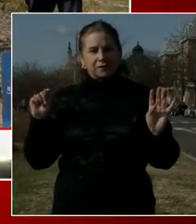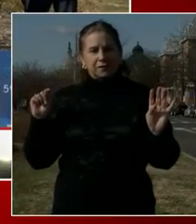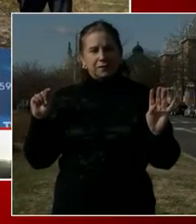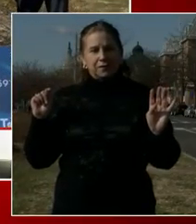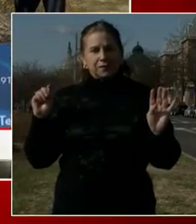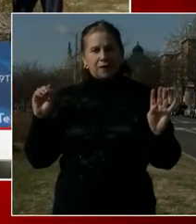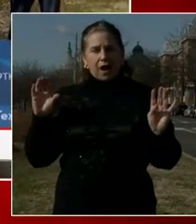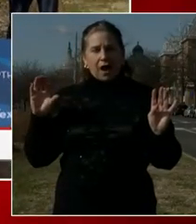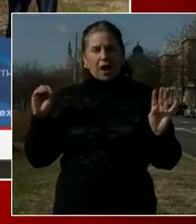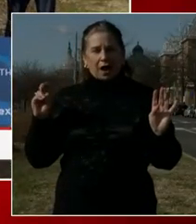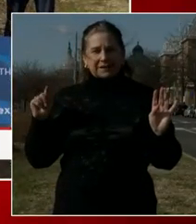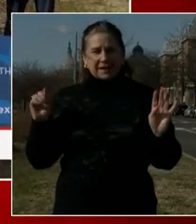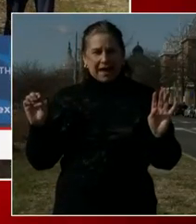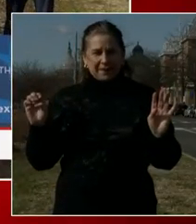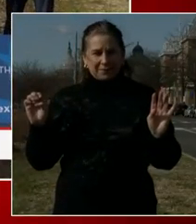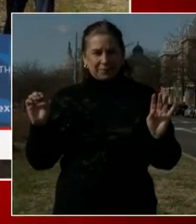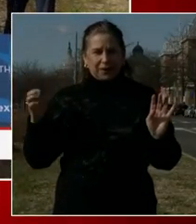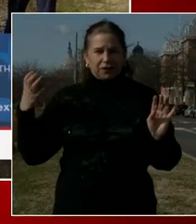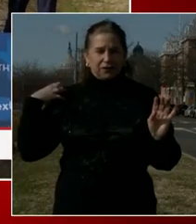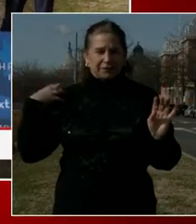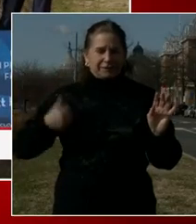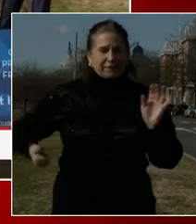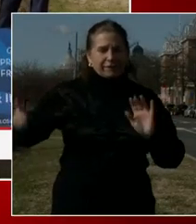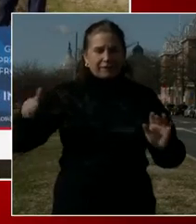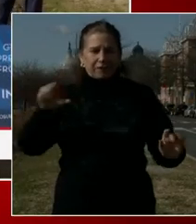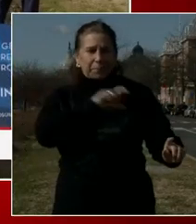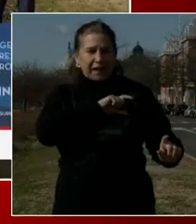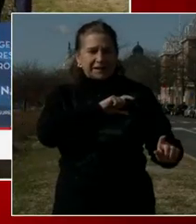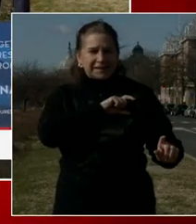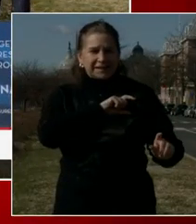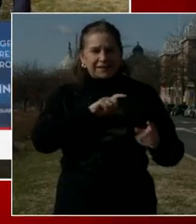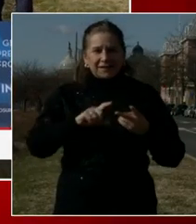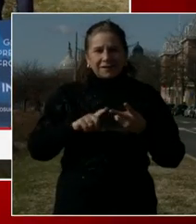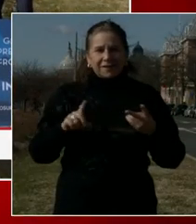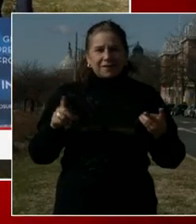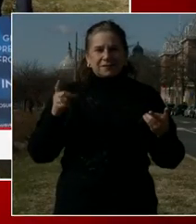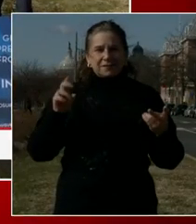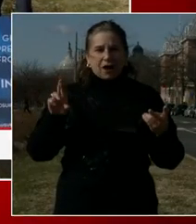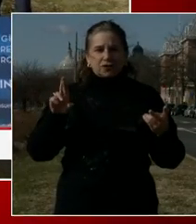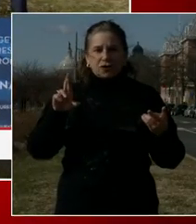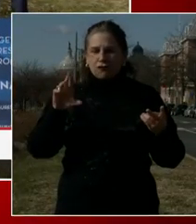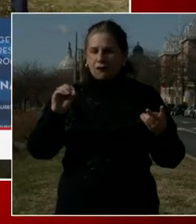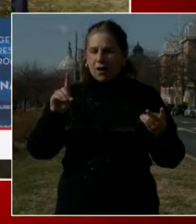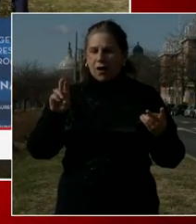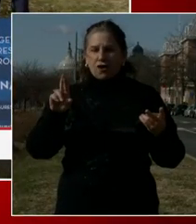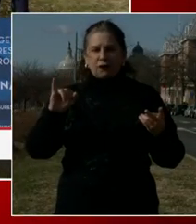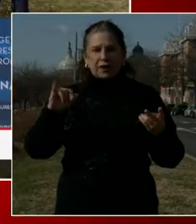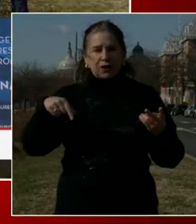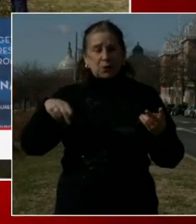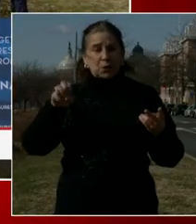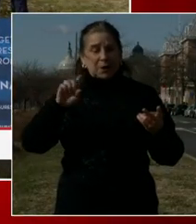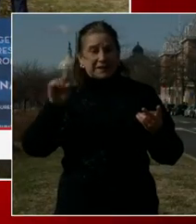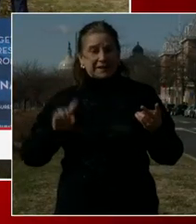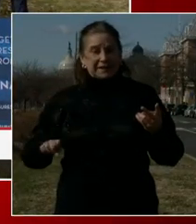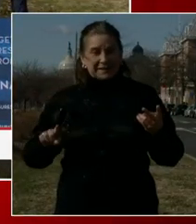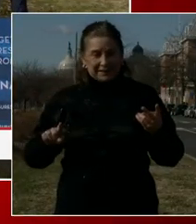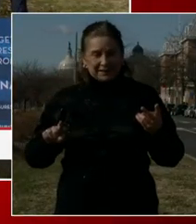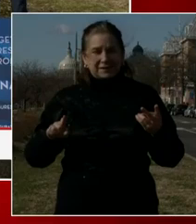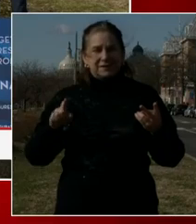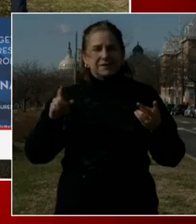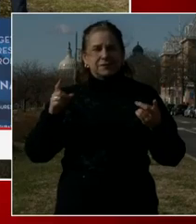of the District's Homeland Security Agency, and Dr. Roger Mitchell, the Deputy Mayor for Public Safety and Justice.